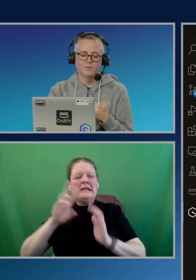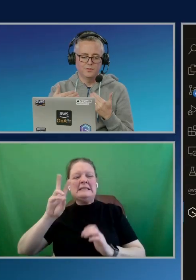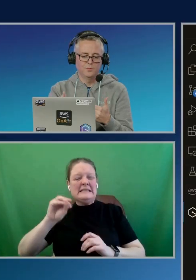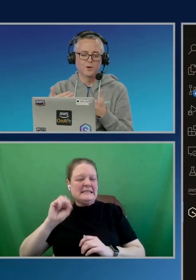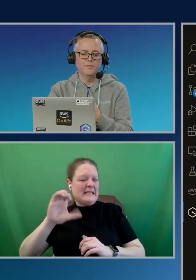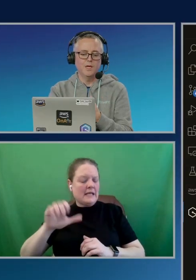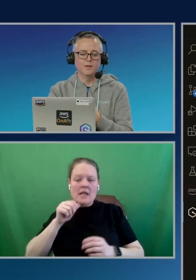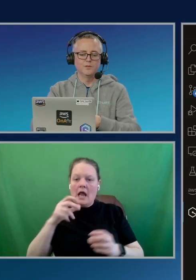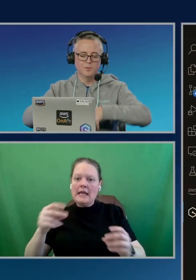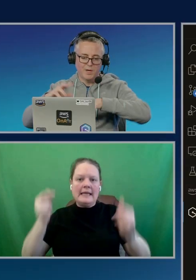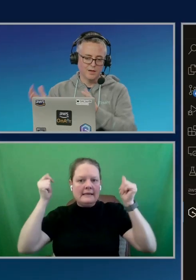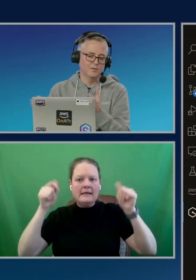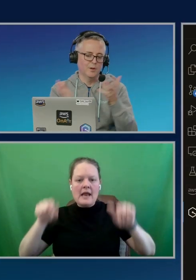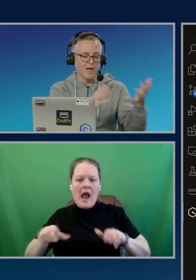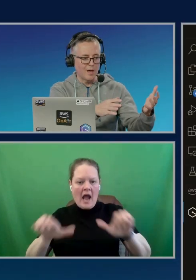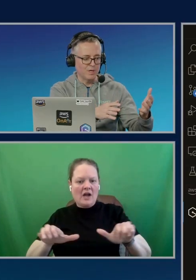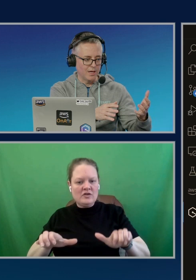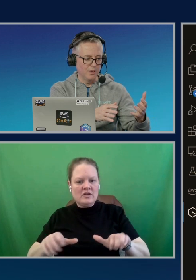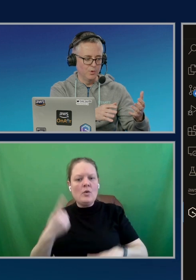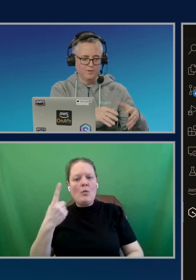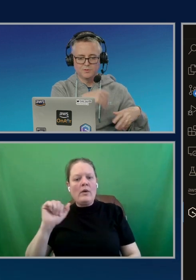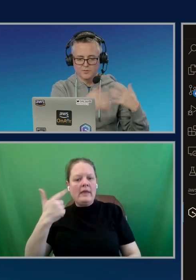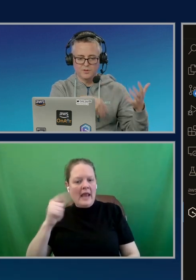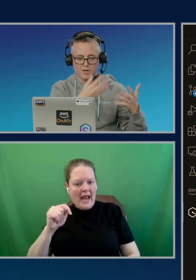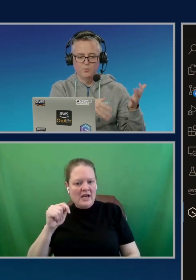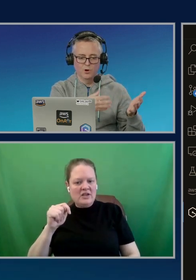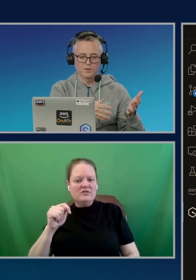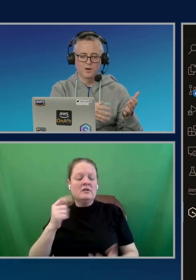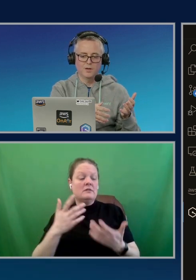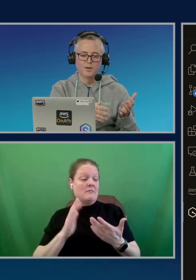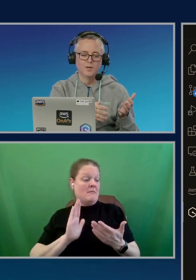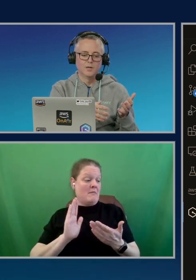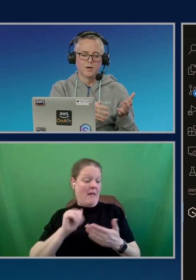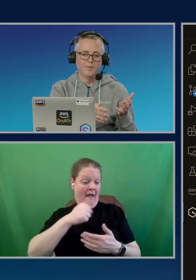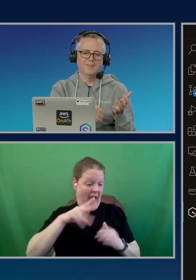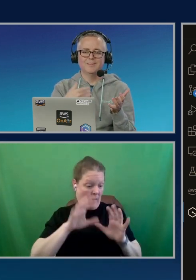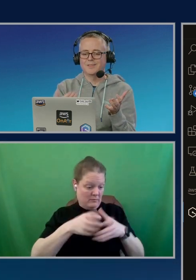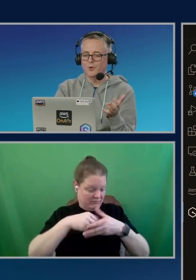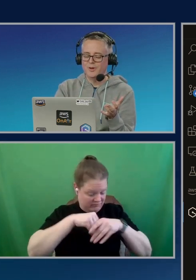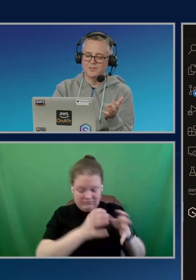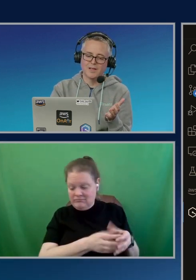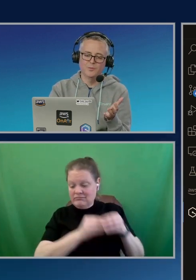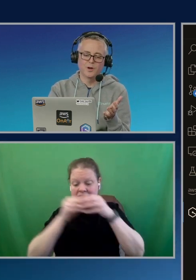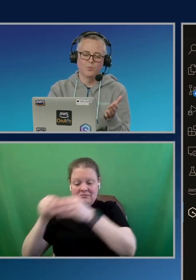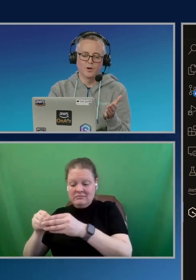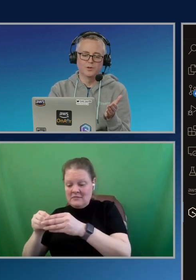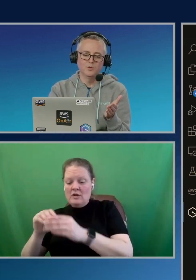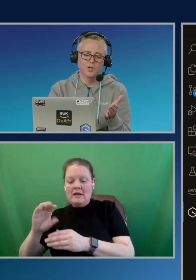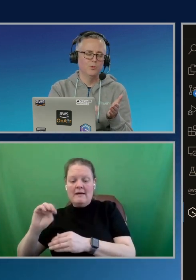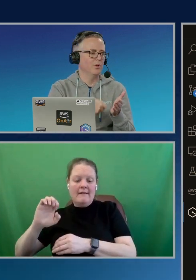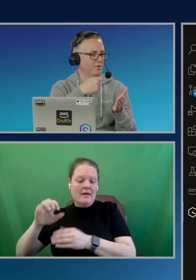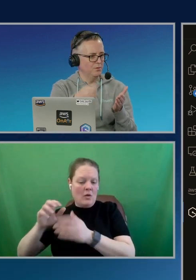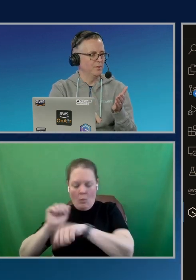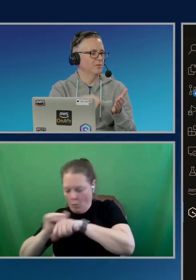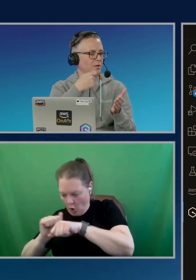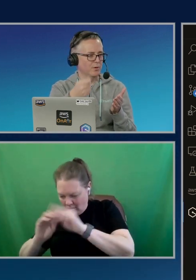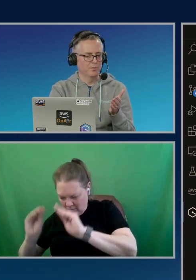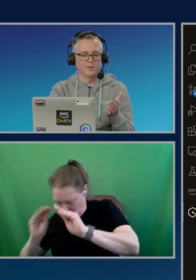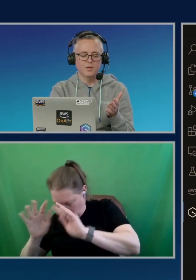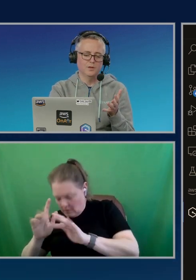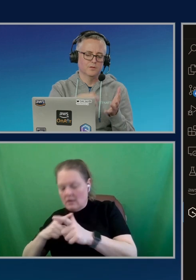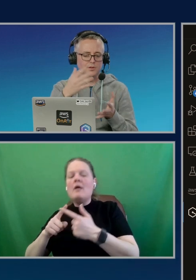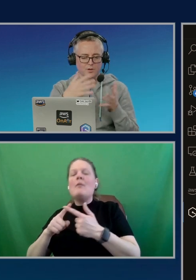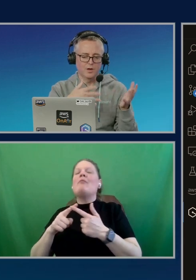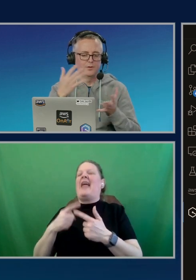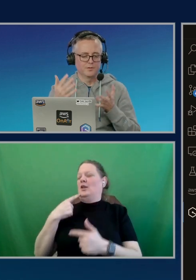action. This is one of the agents that packaged up my app again, moved it server side, worked on it. In this case, I told it exactly what I want to do, but it will also do things like